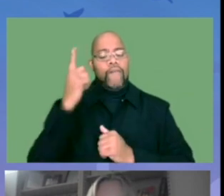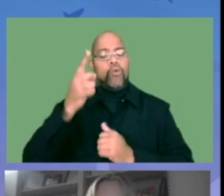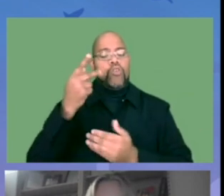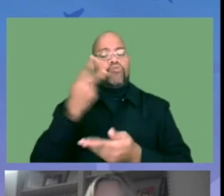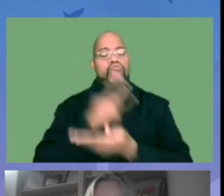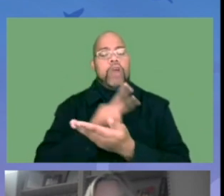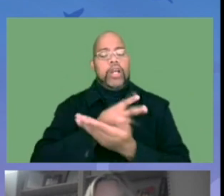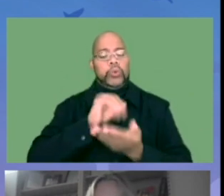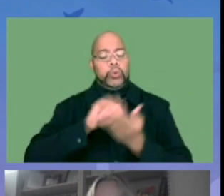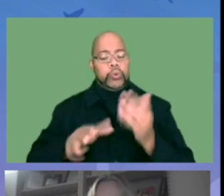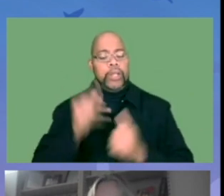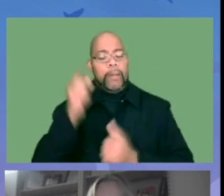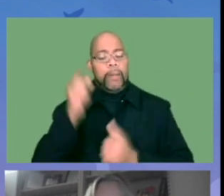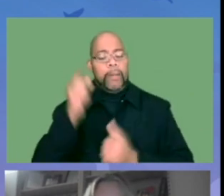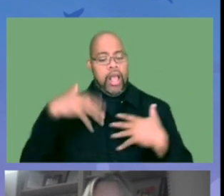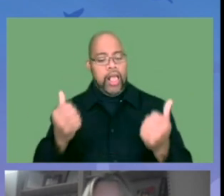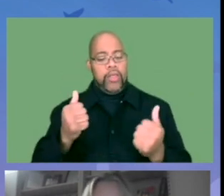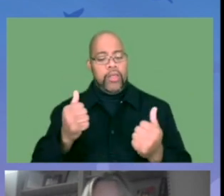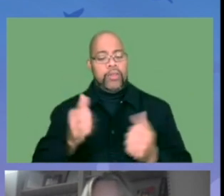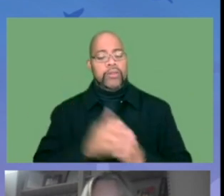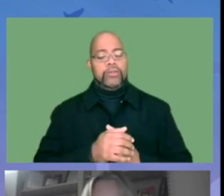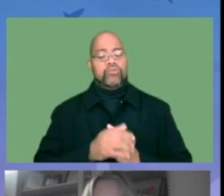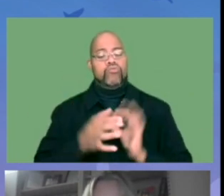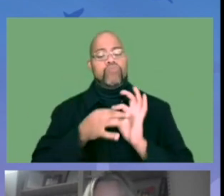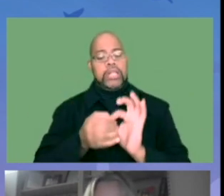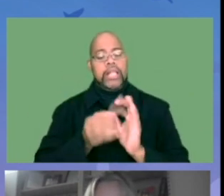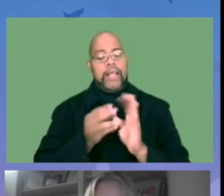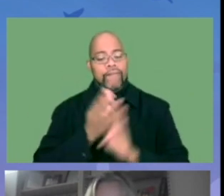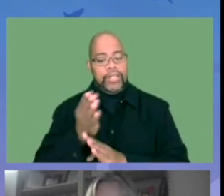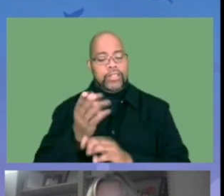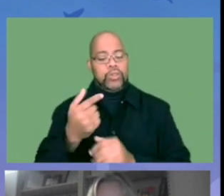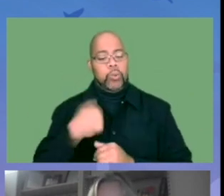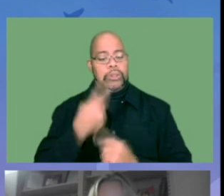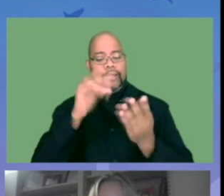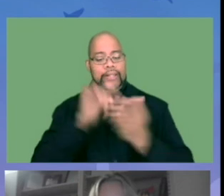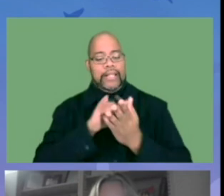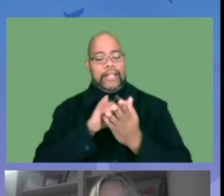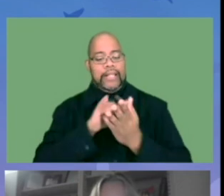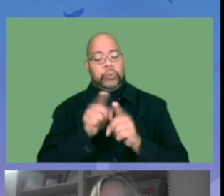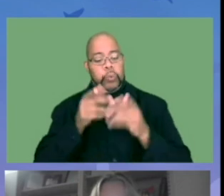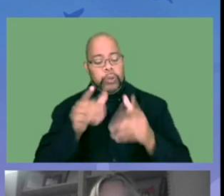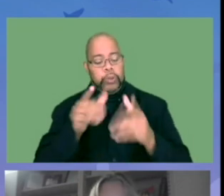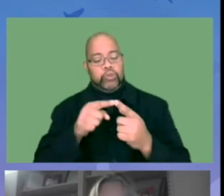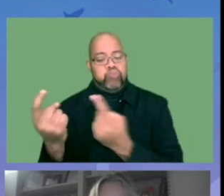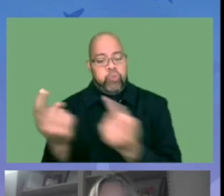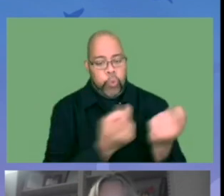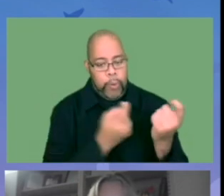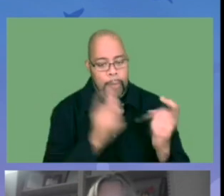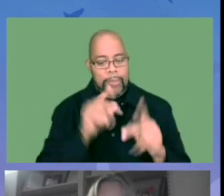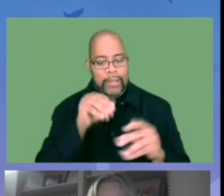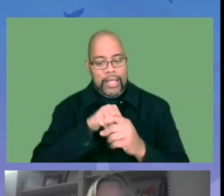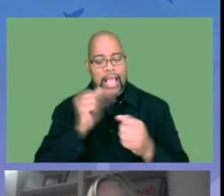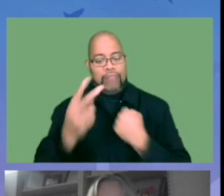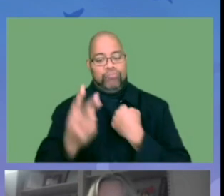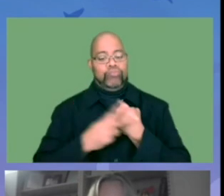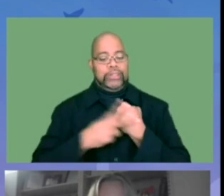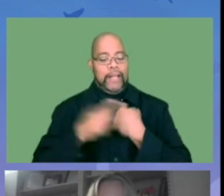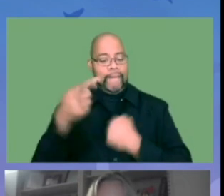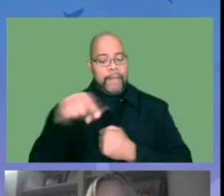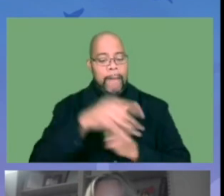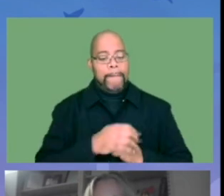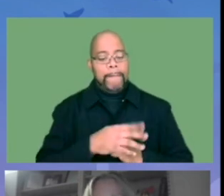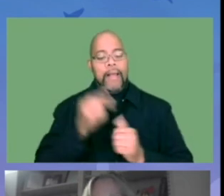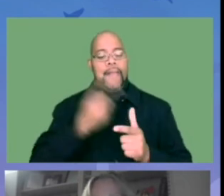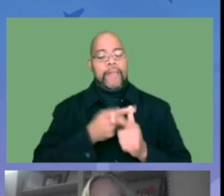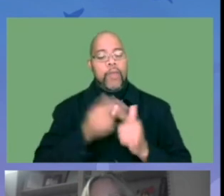done some of the clinical services already. Mostly that's entailed crisis response, which I'll talk about in a little bit. But we will be opening an on-site